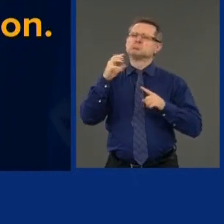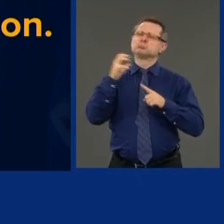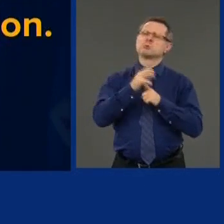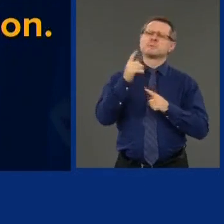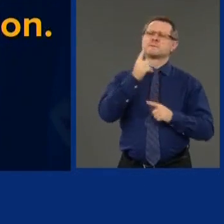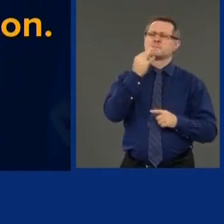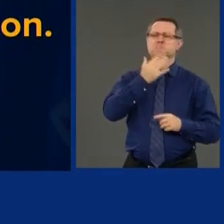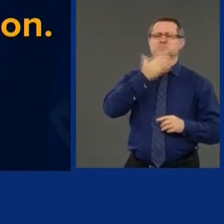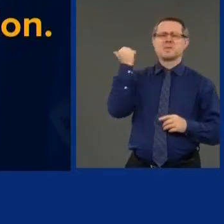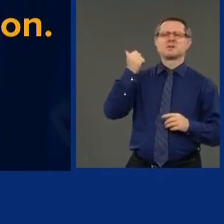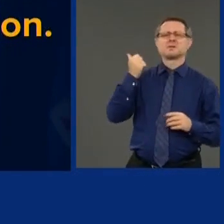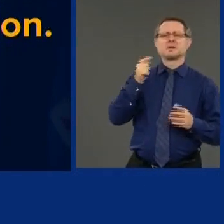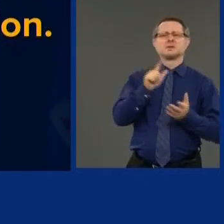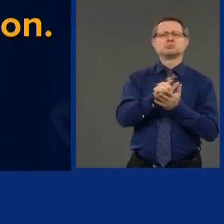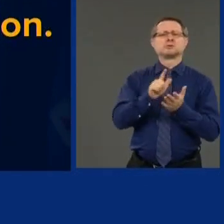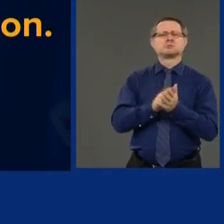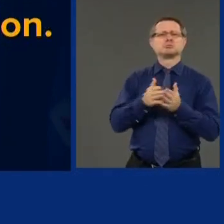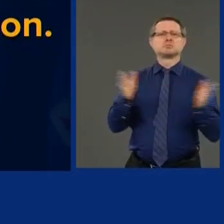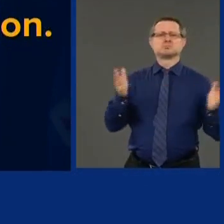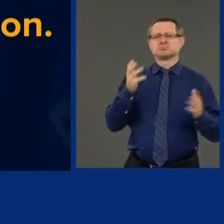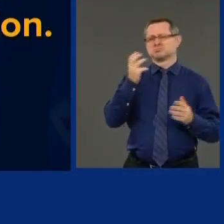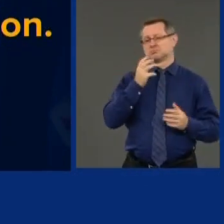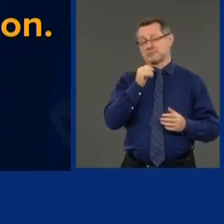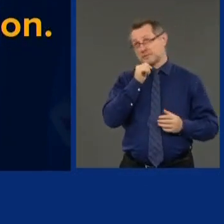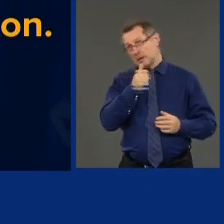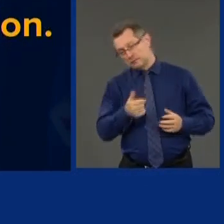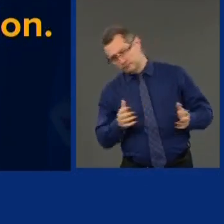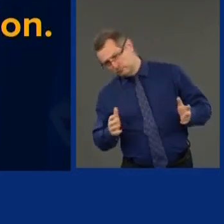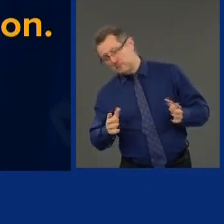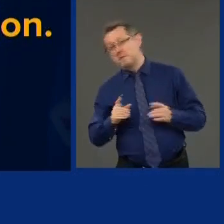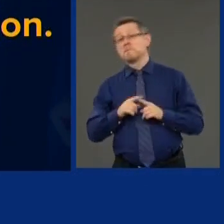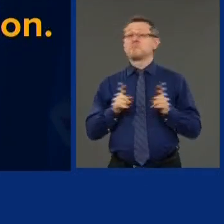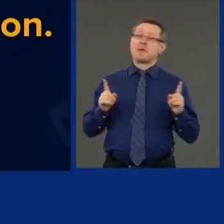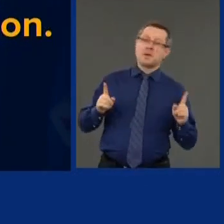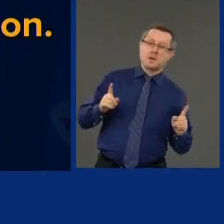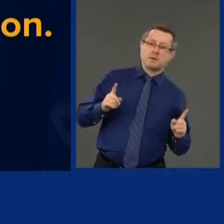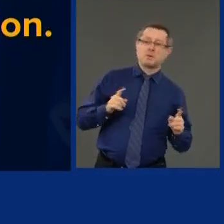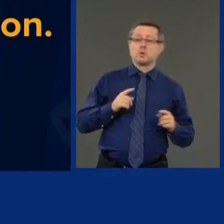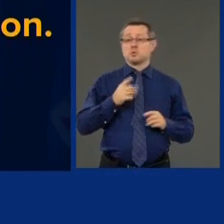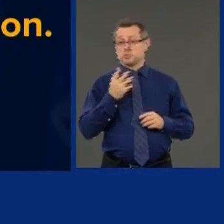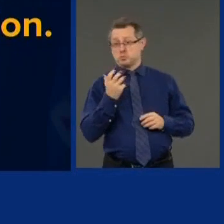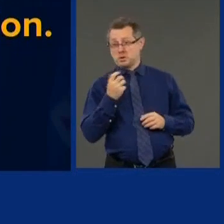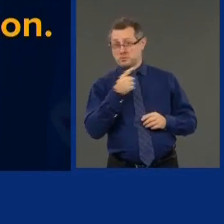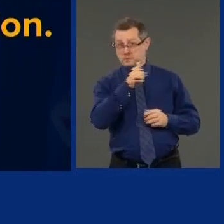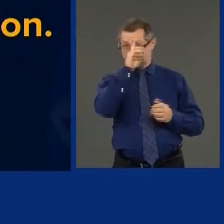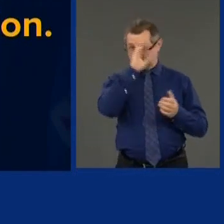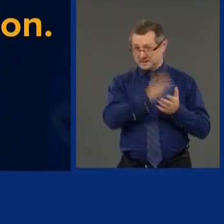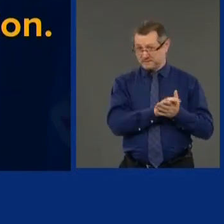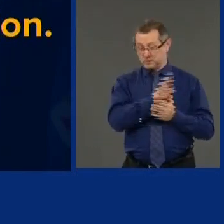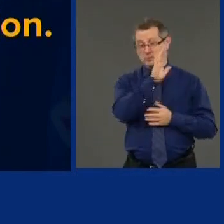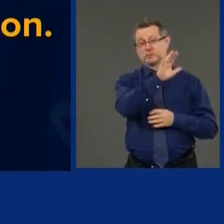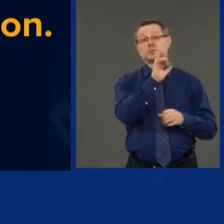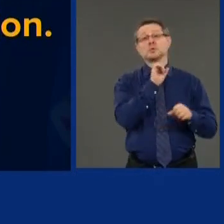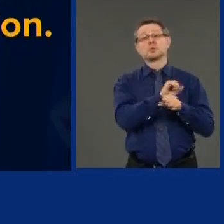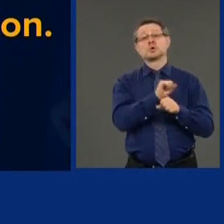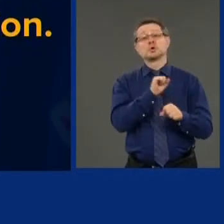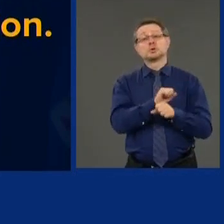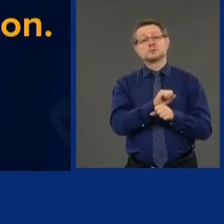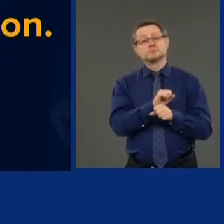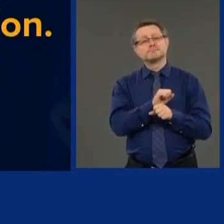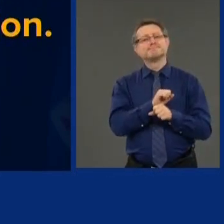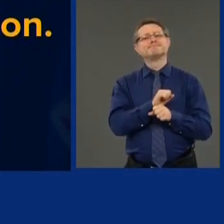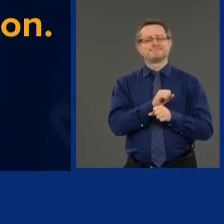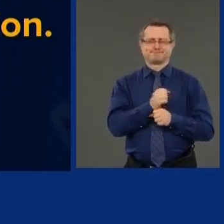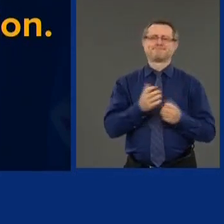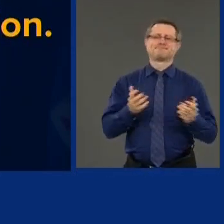But if you wanted to have a modicum of credibility, you know